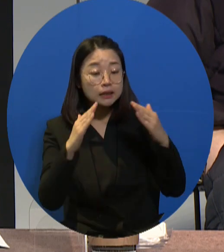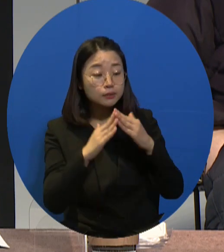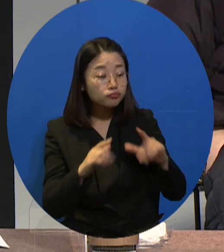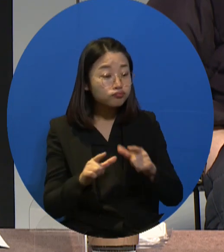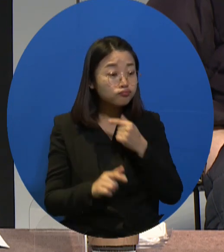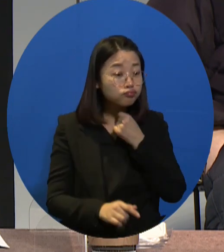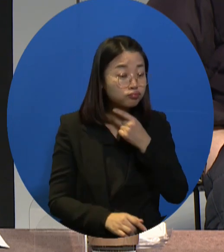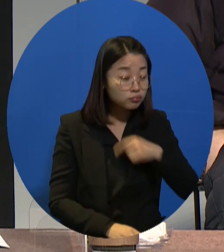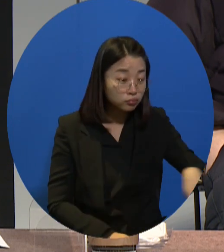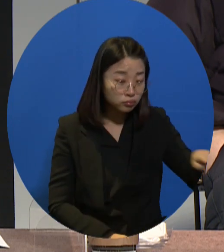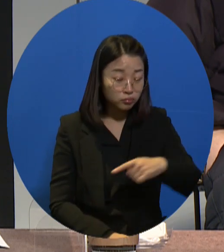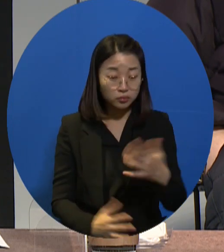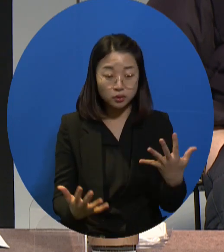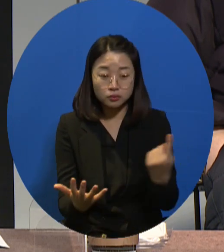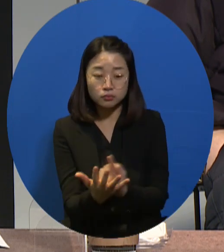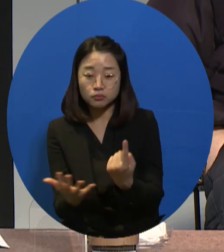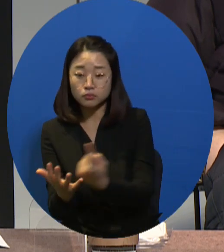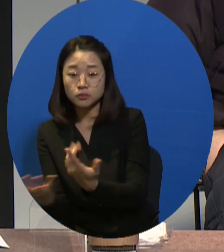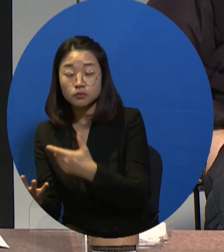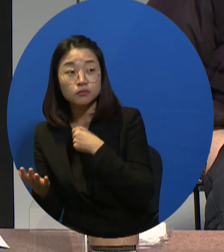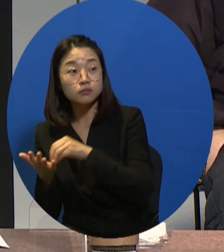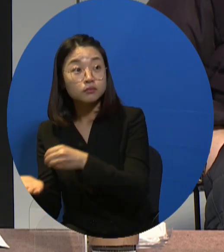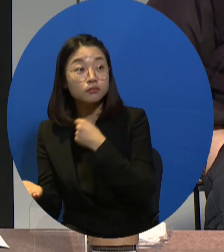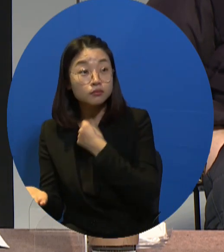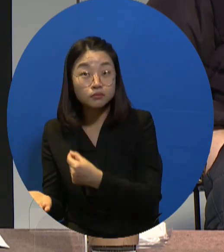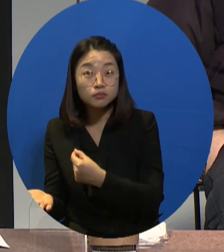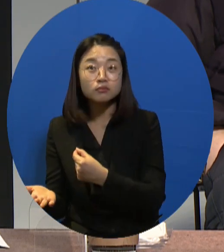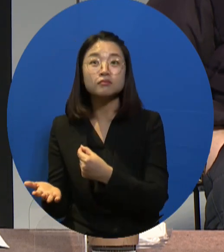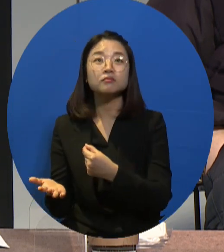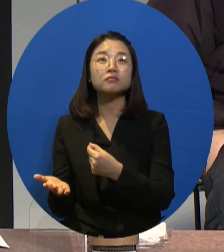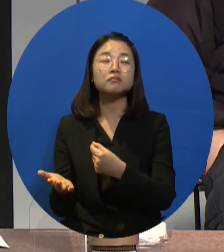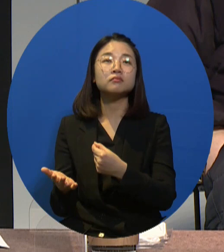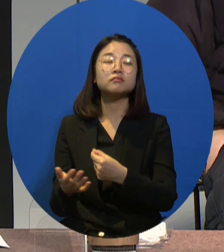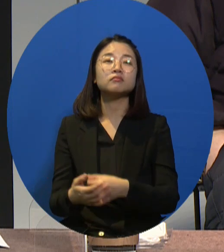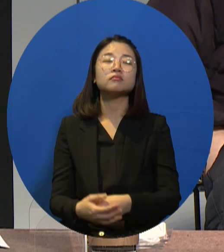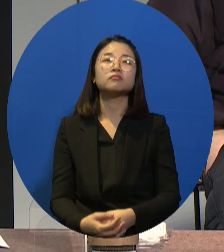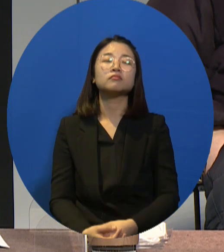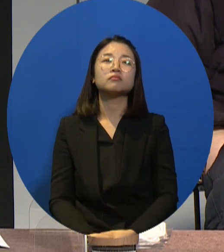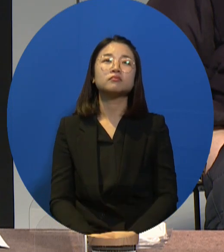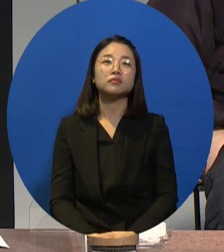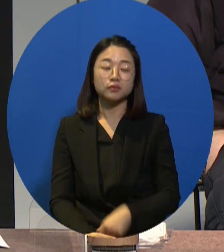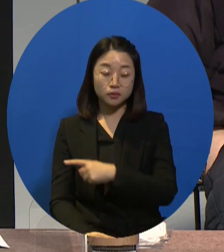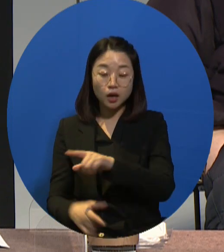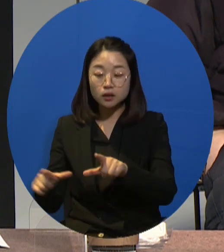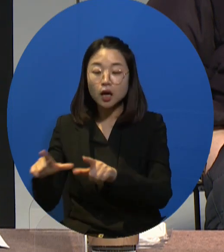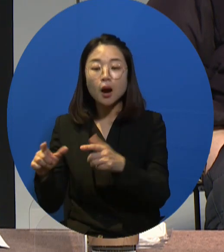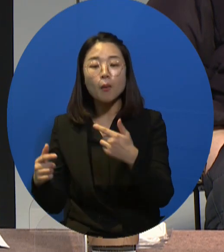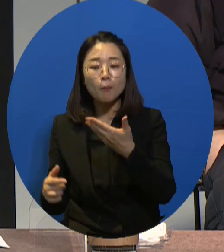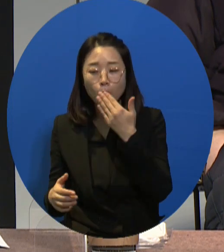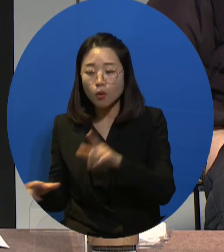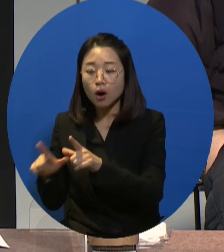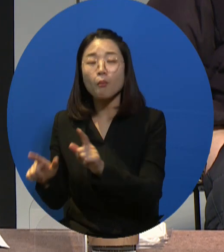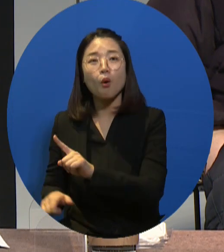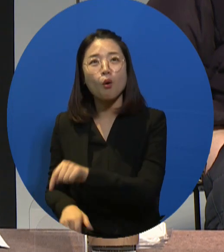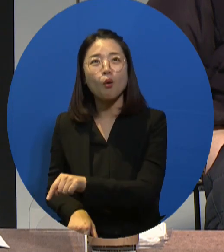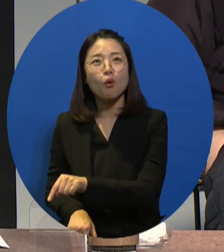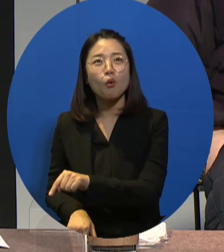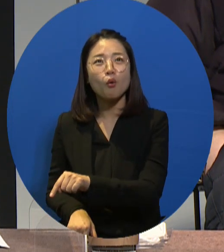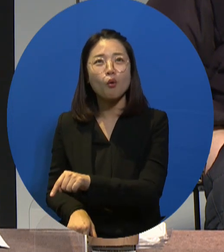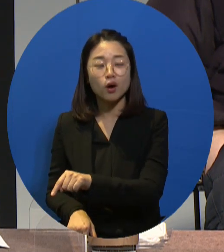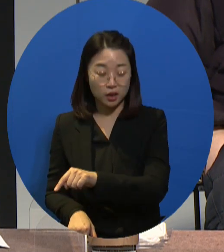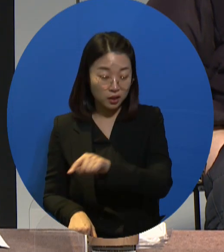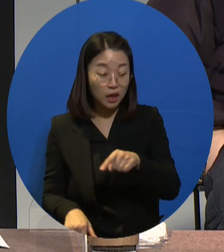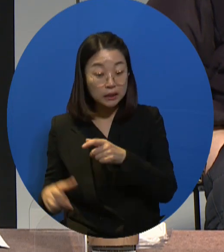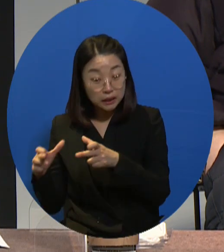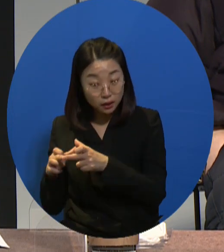have to ask for deinstitutionalization. We wanted to understand how the activists and how the people who were deinstitutionalized